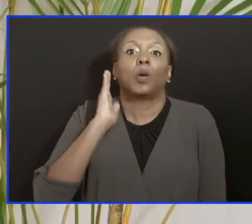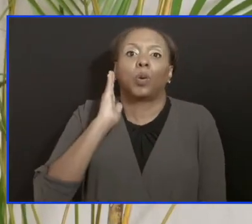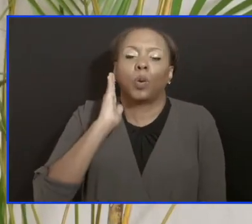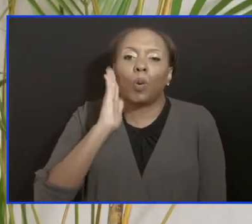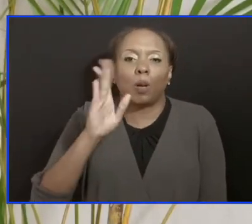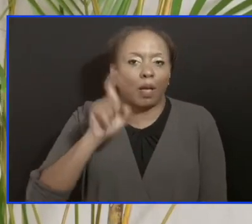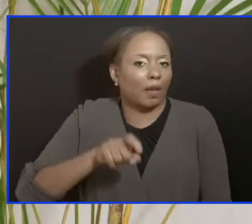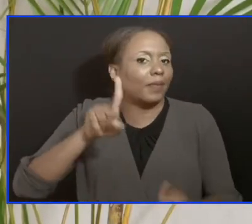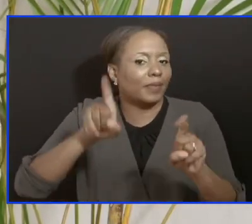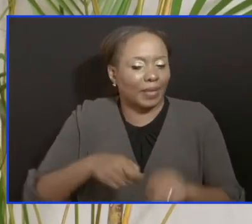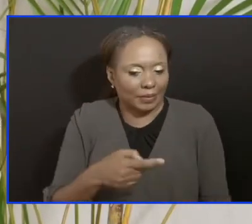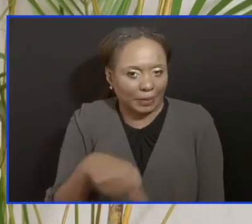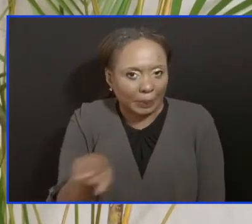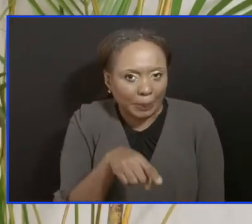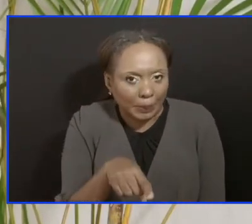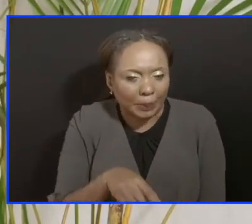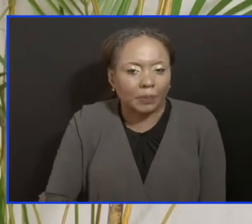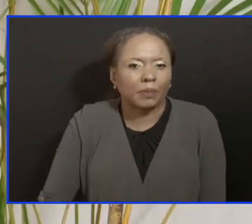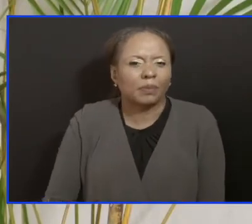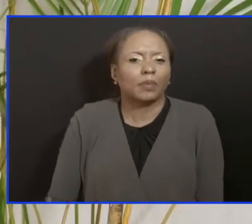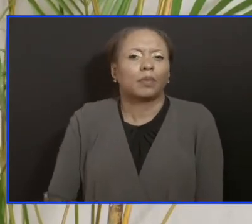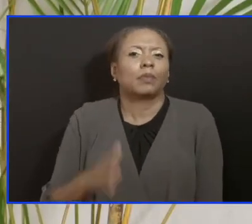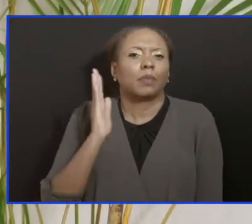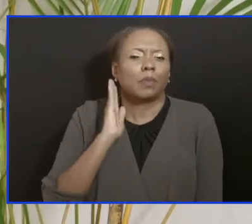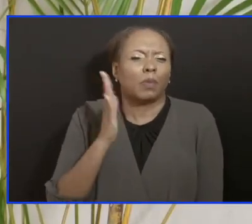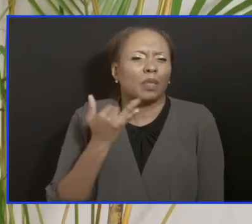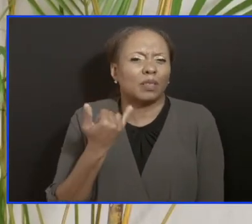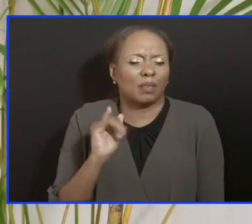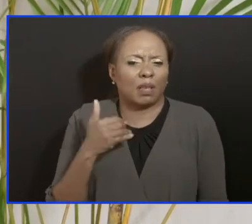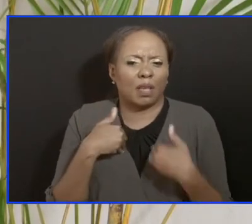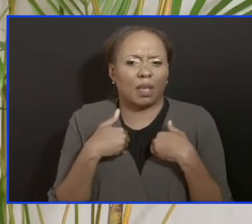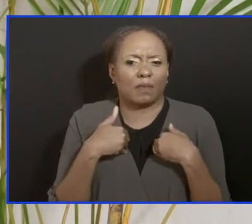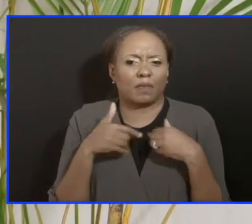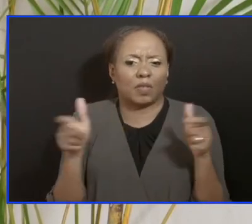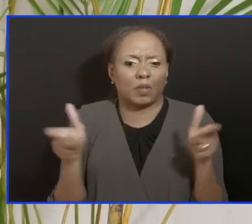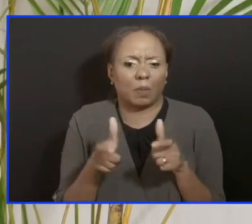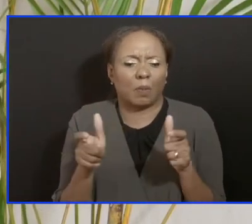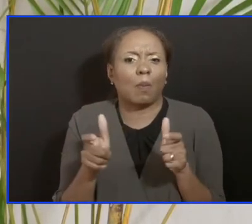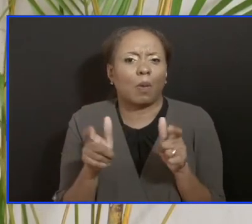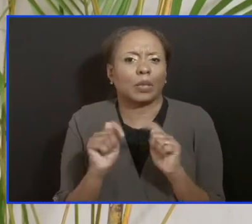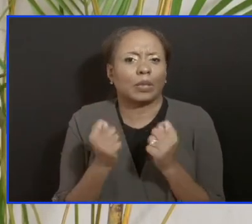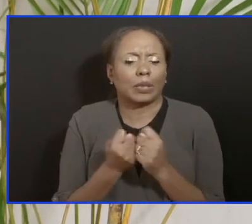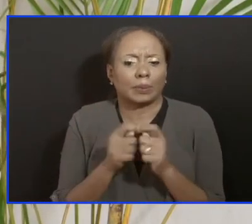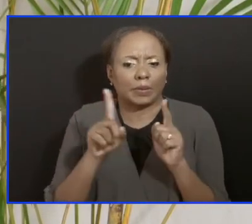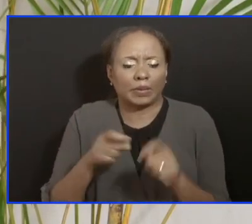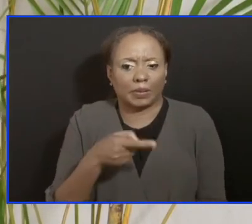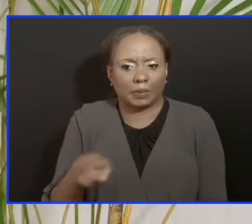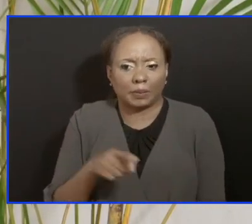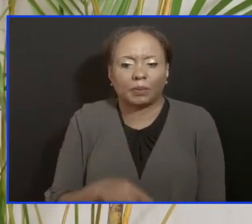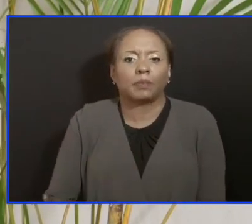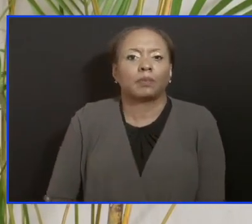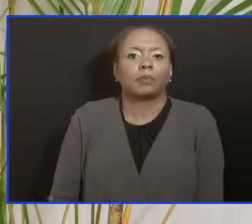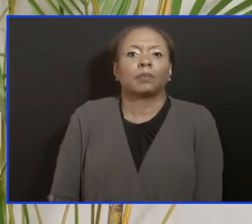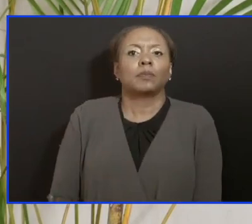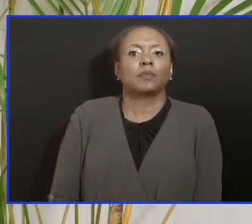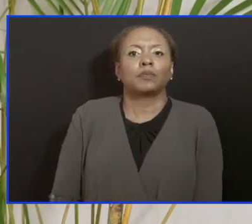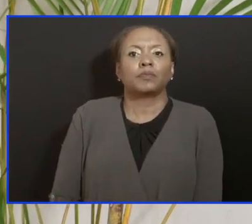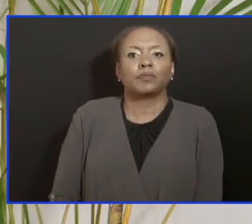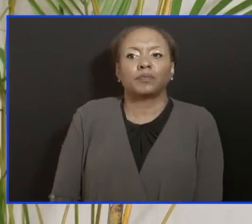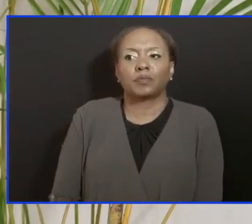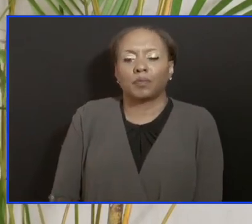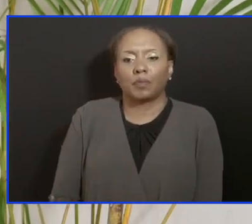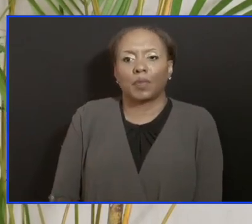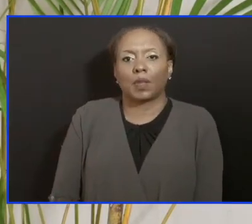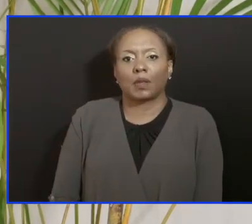at the airport that generally speaking, apart from the fully vaccinated travelers, the resources we had at the airport